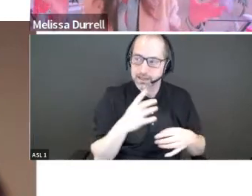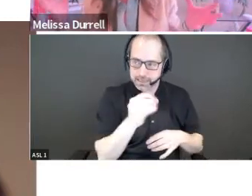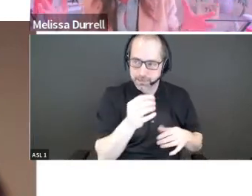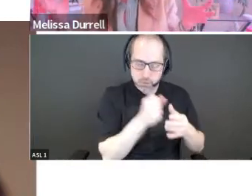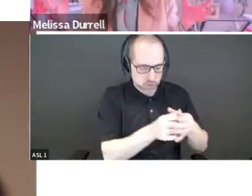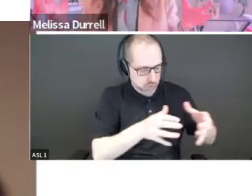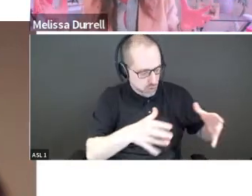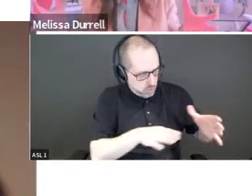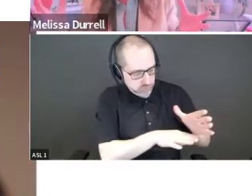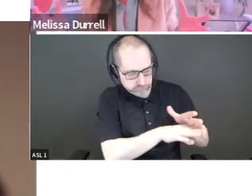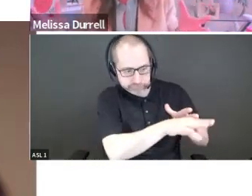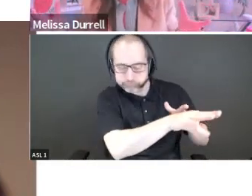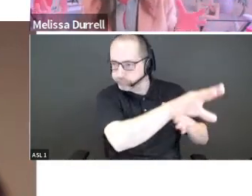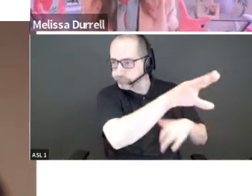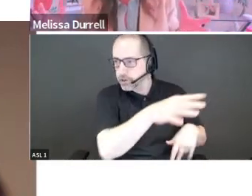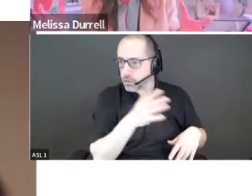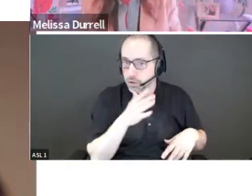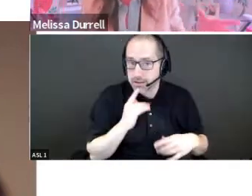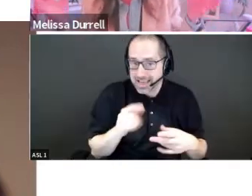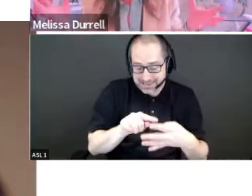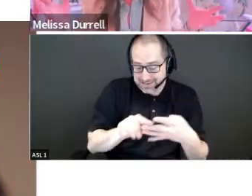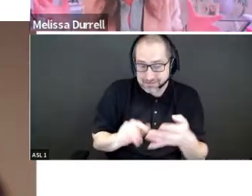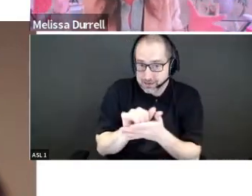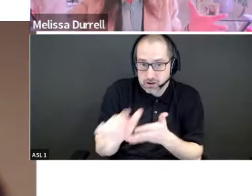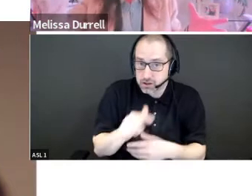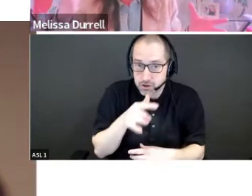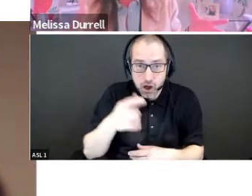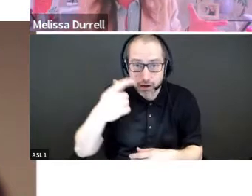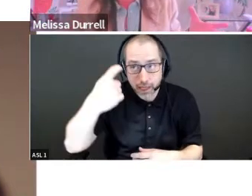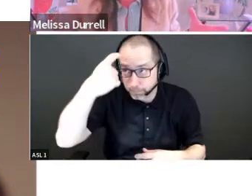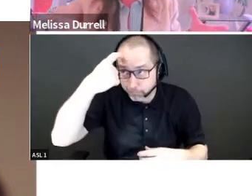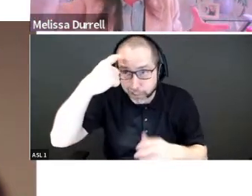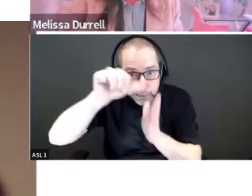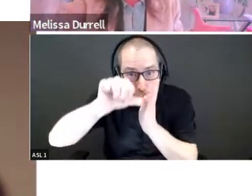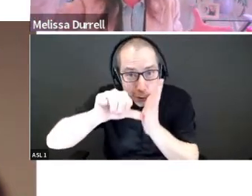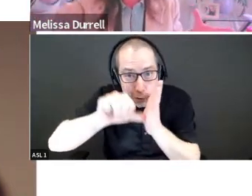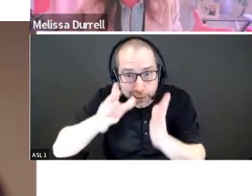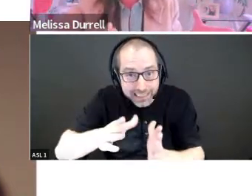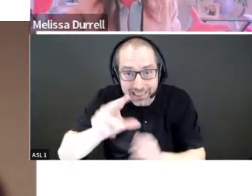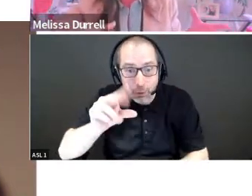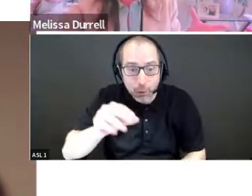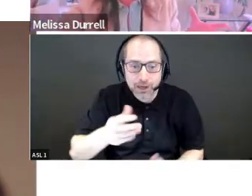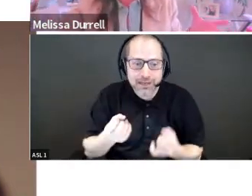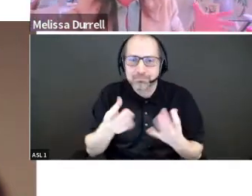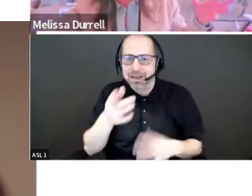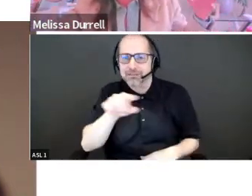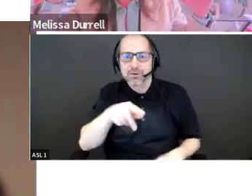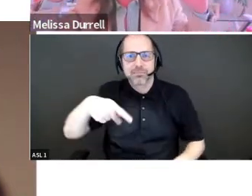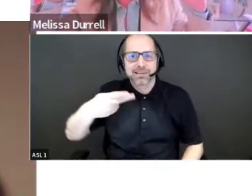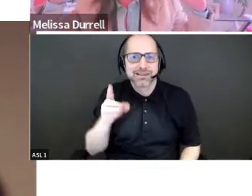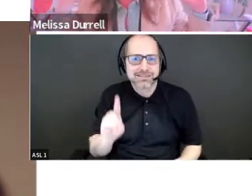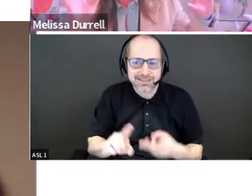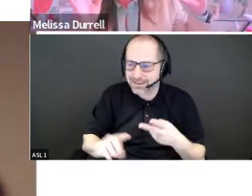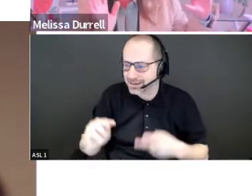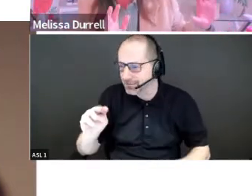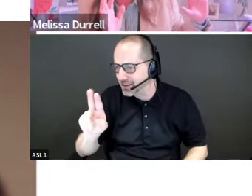Essentially, that is all you need to do. It's not brain surgery. Probably many of you are PhDs, MBAs, and,